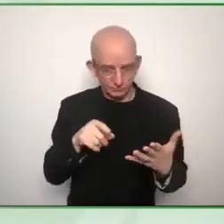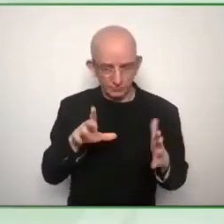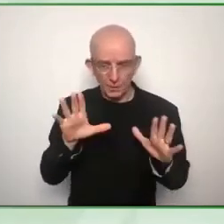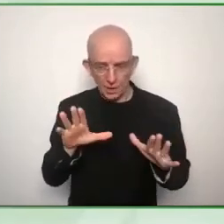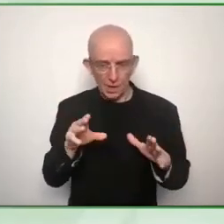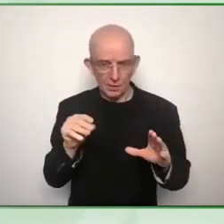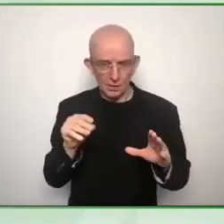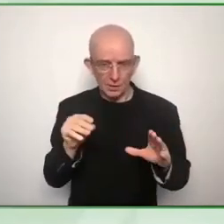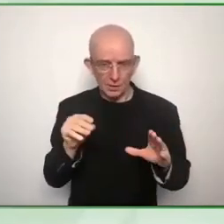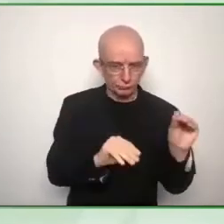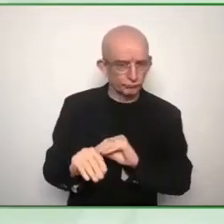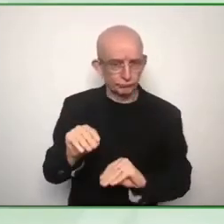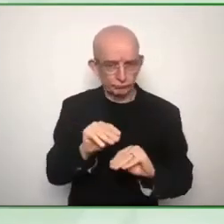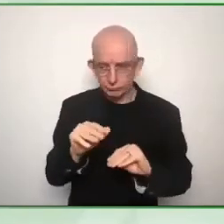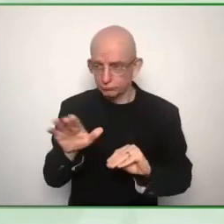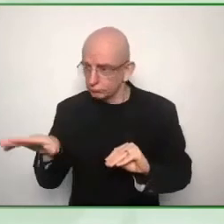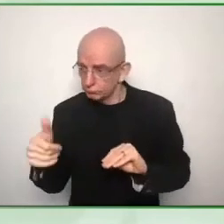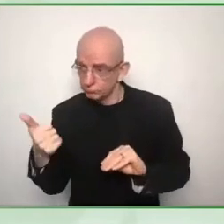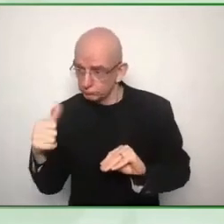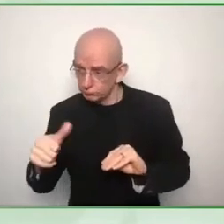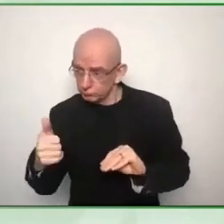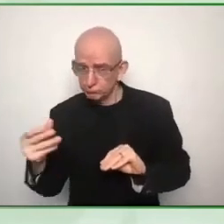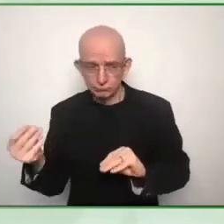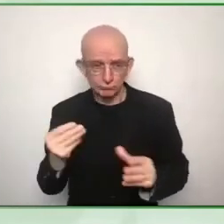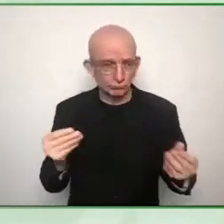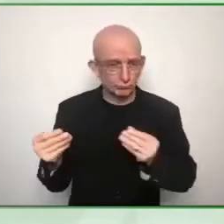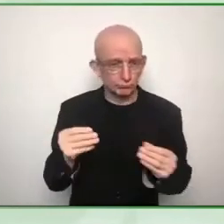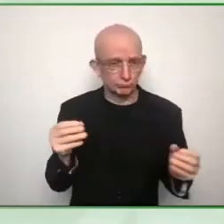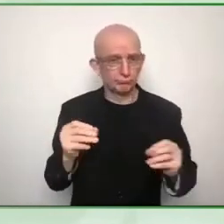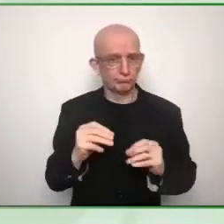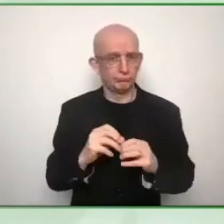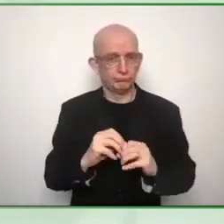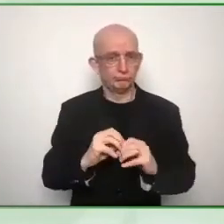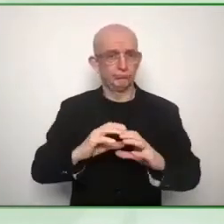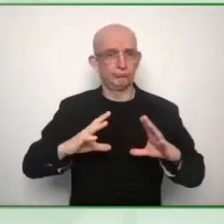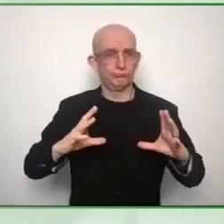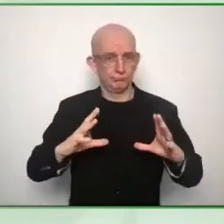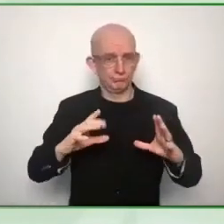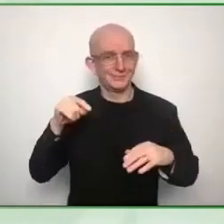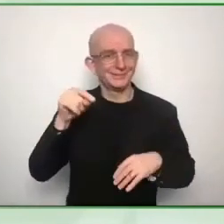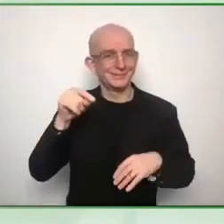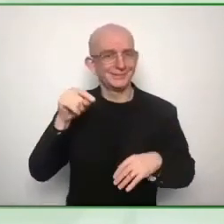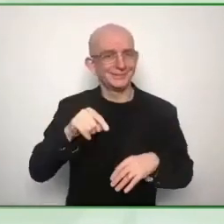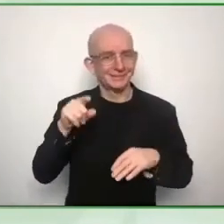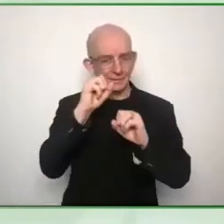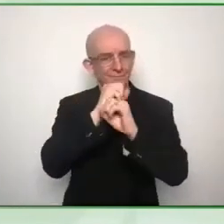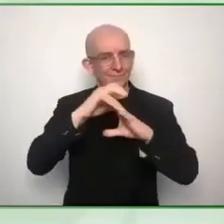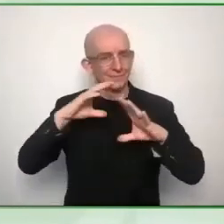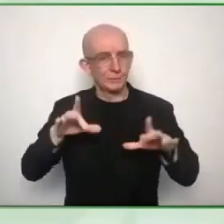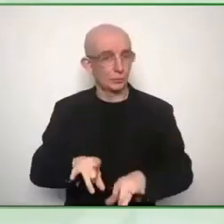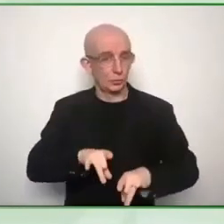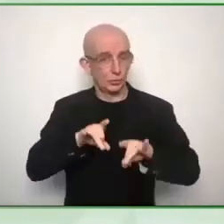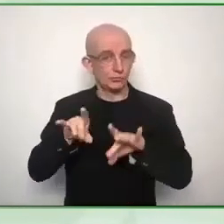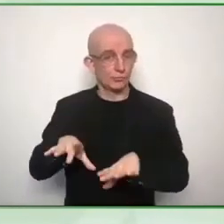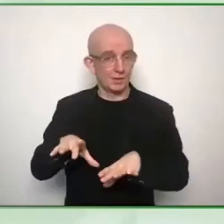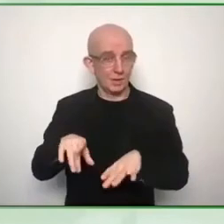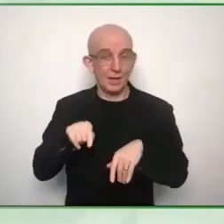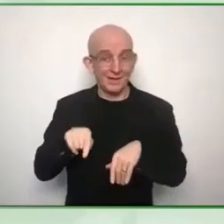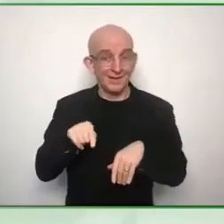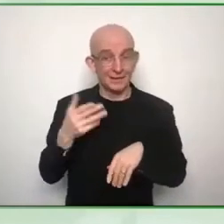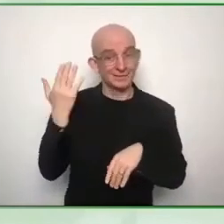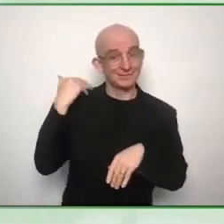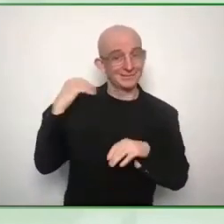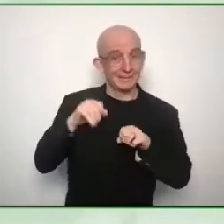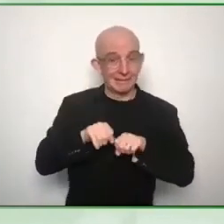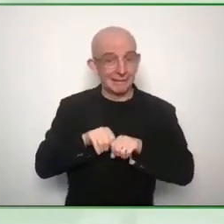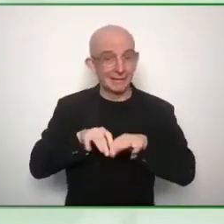well received and then when it went out uh live yep we started to get that feedback from the community i think the one that sticks in my